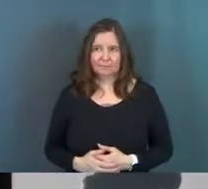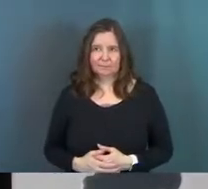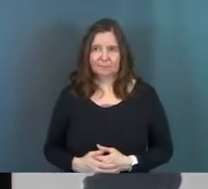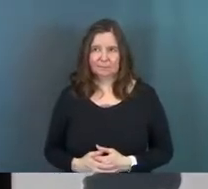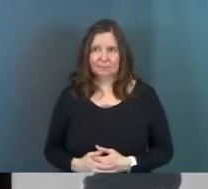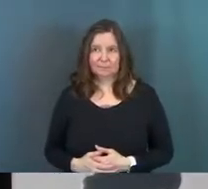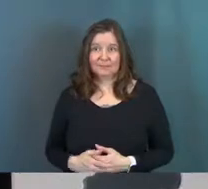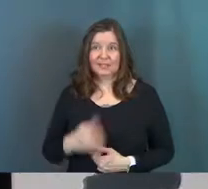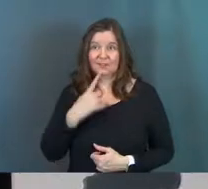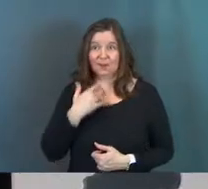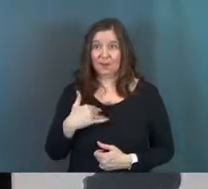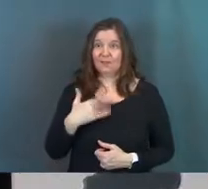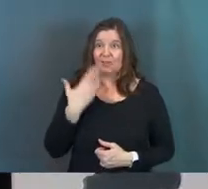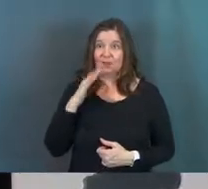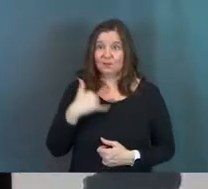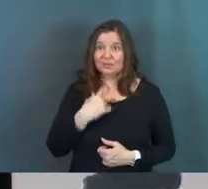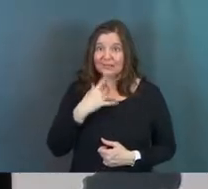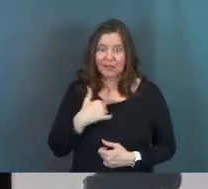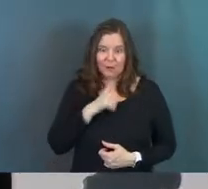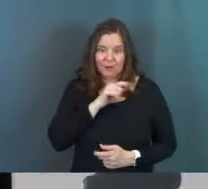you were going to say that to me, I wouldn't have come to church today.